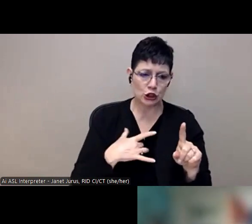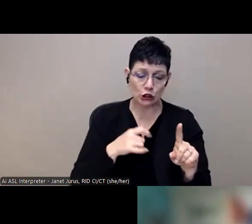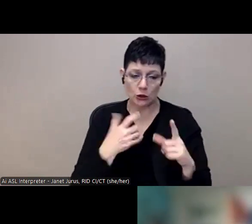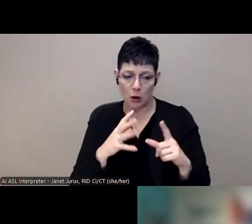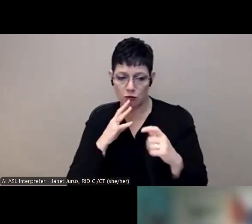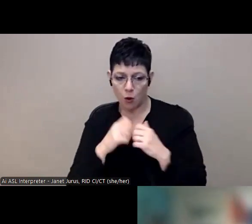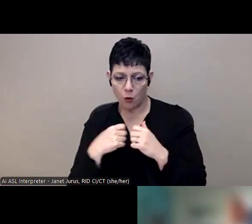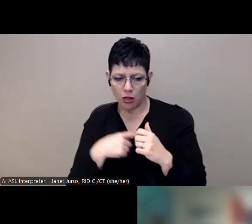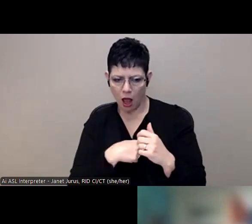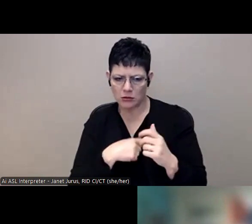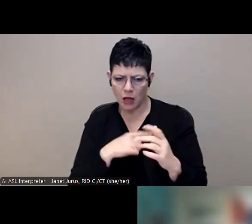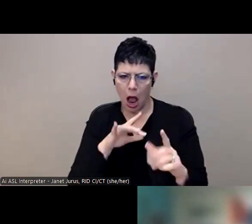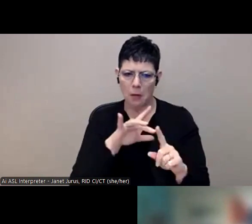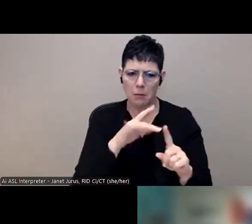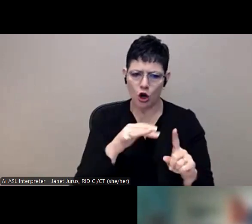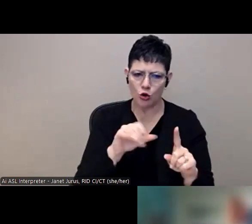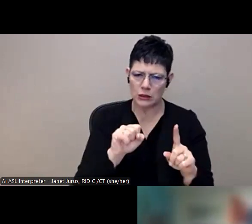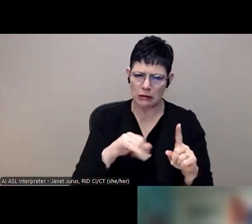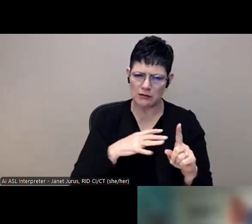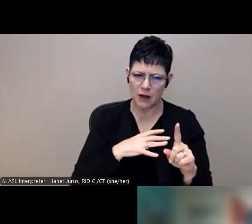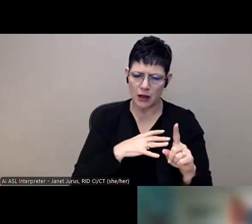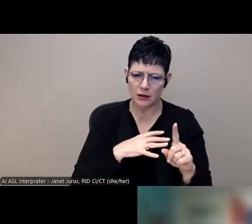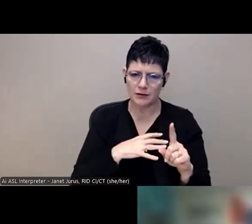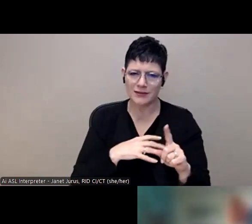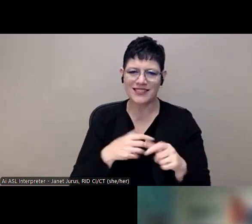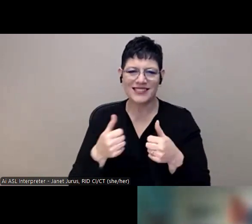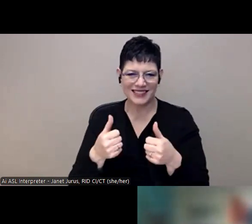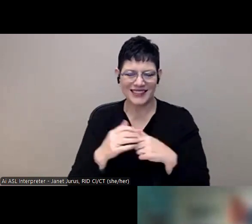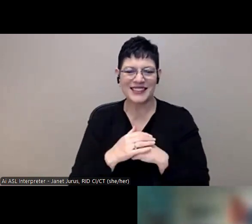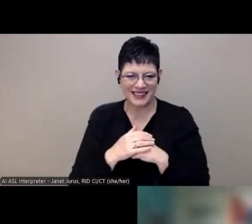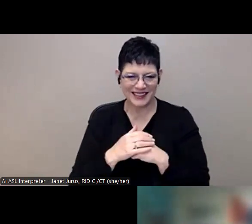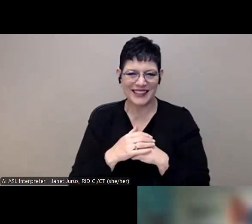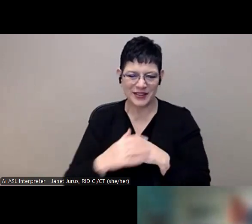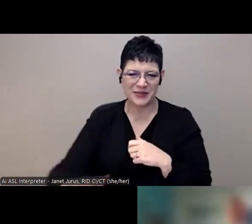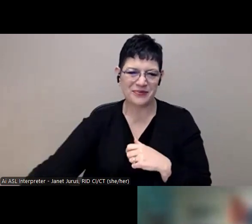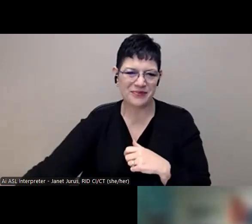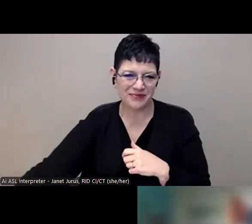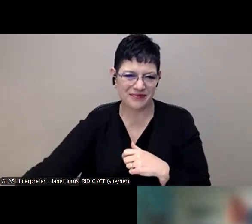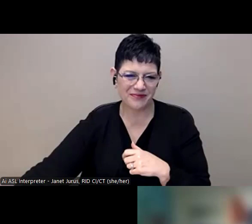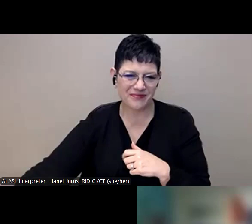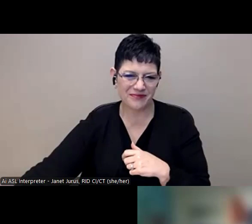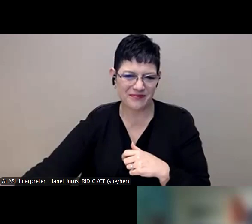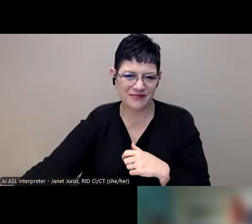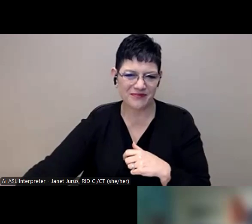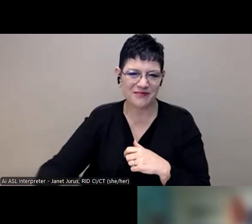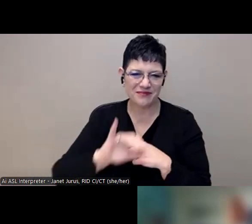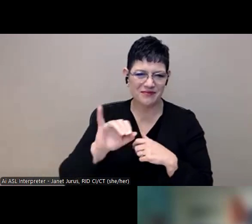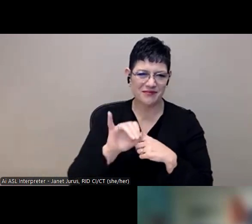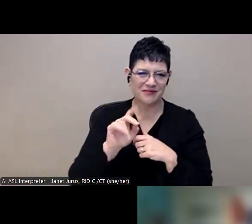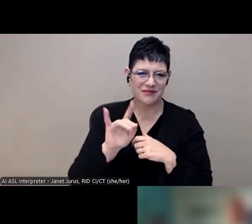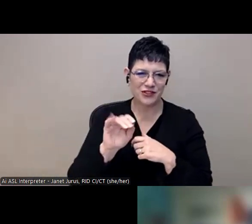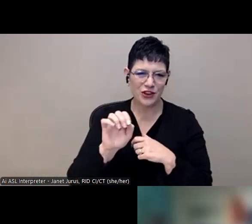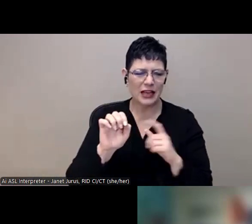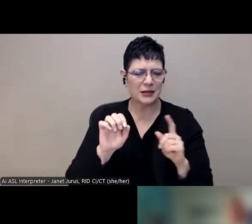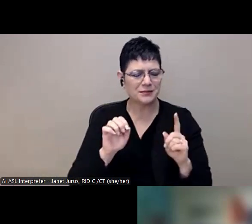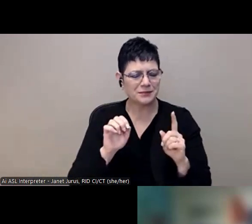saying to one of us. So. Absolutely. And I think, um, teachers have taken on so many roles and